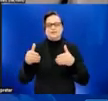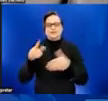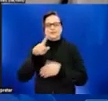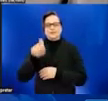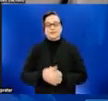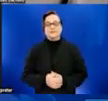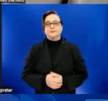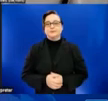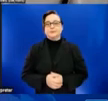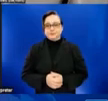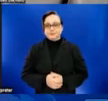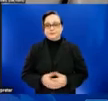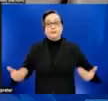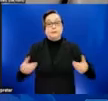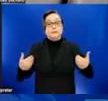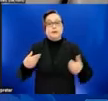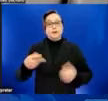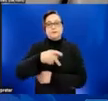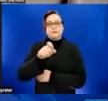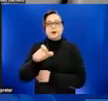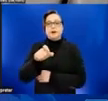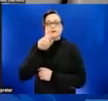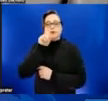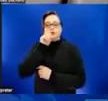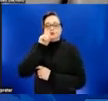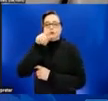monkeypox a contact or droplet transmission?